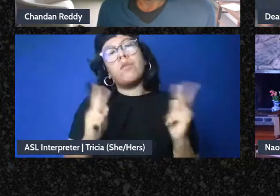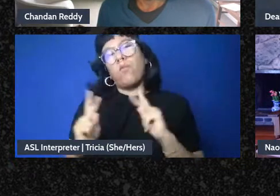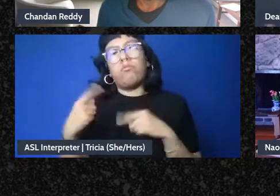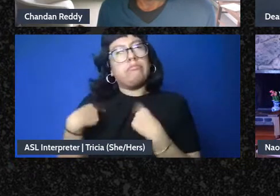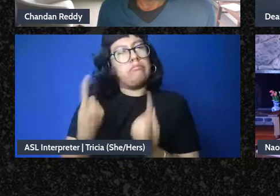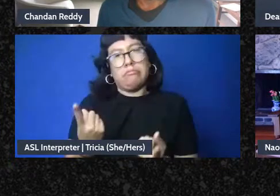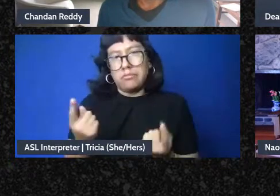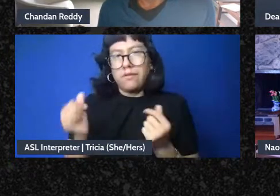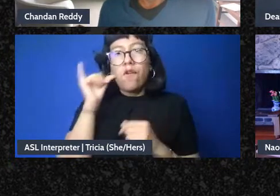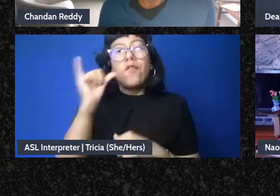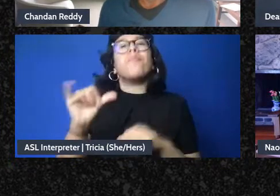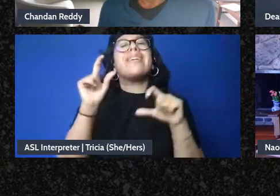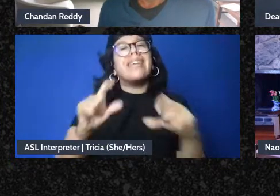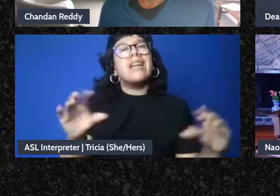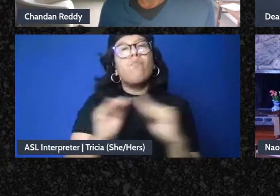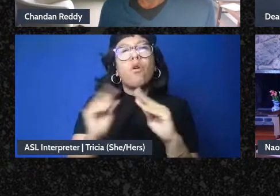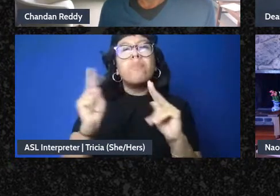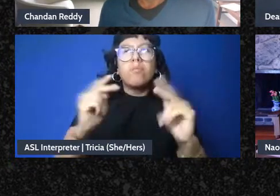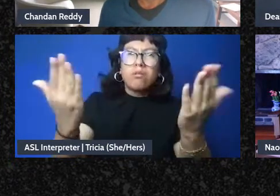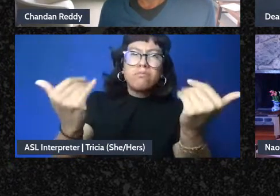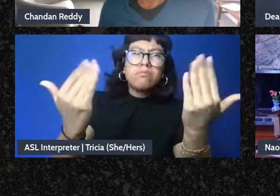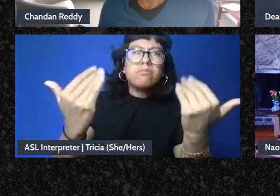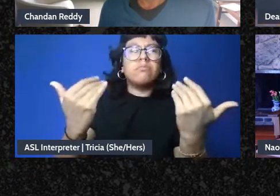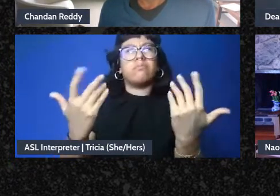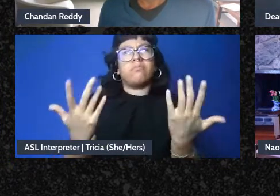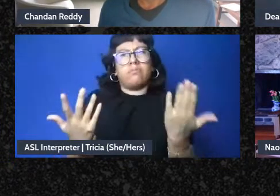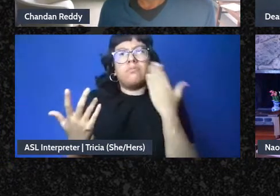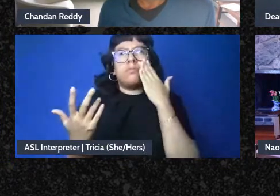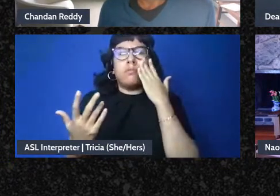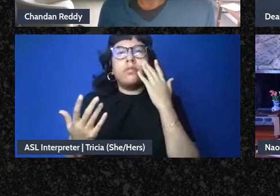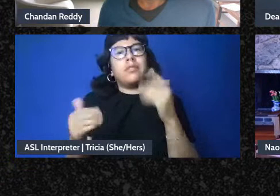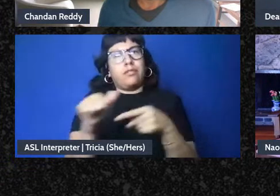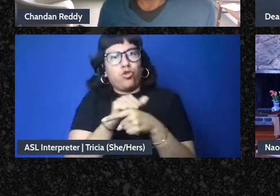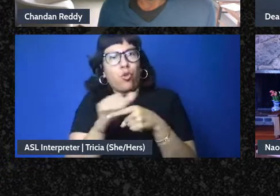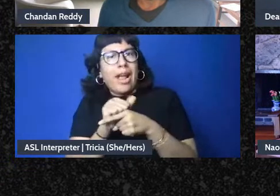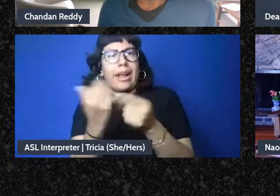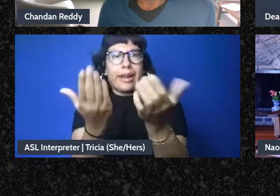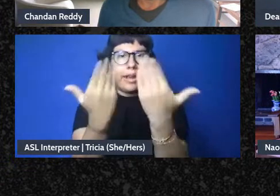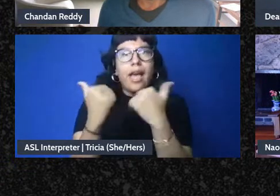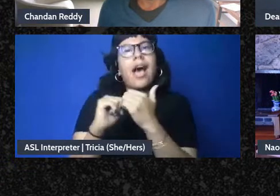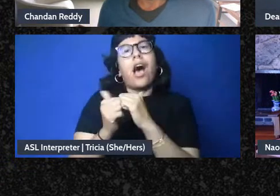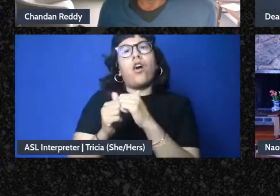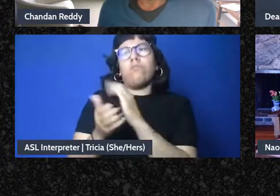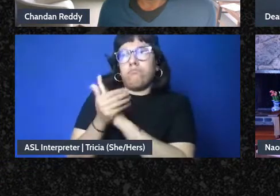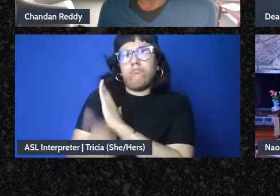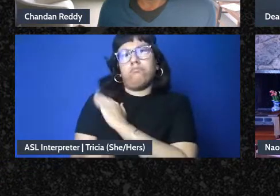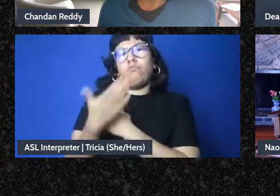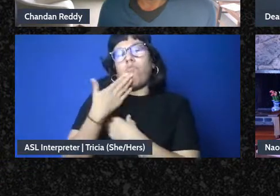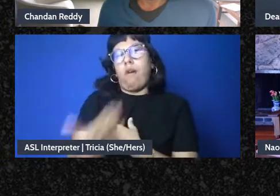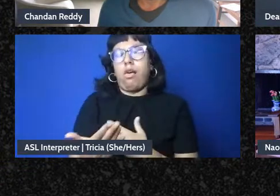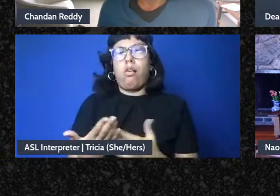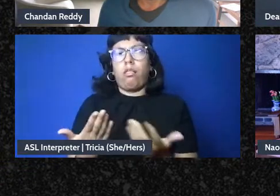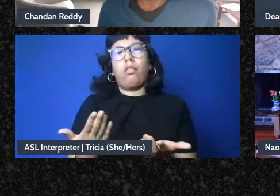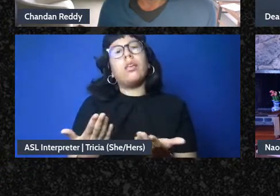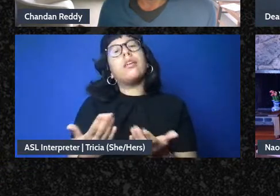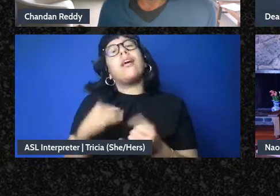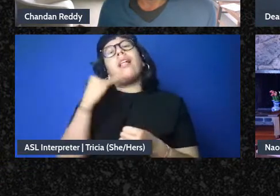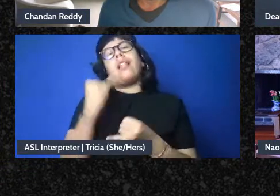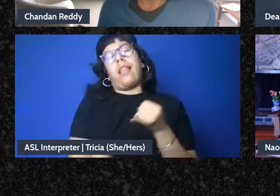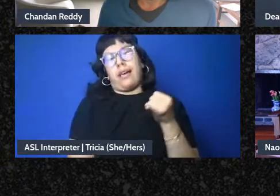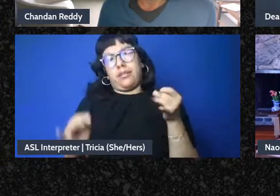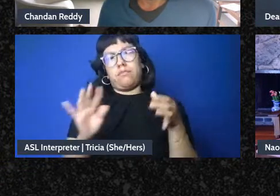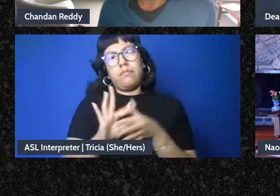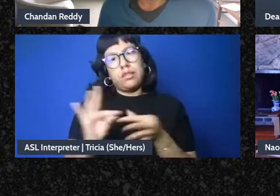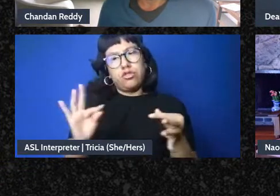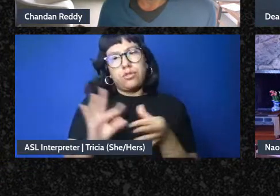we need a lot more people to be trained to how to do that well um and the last thing I want to say is I